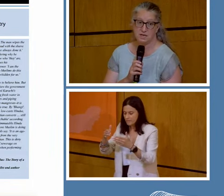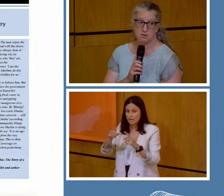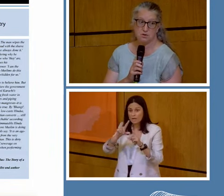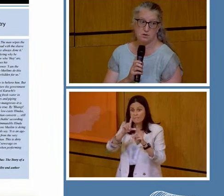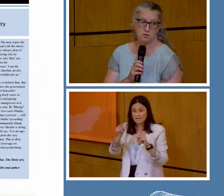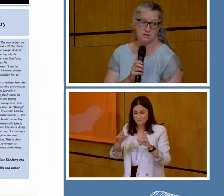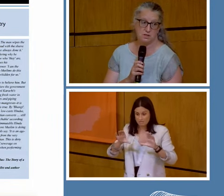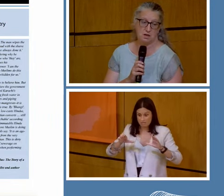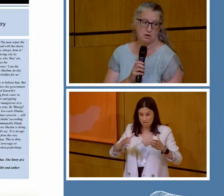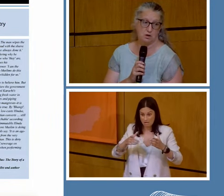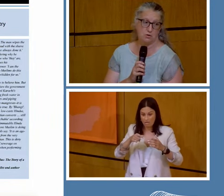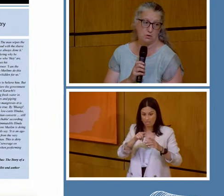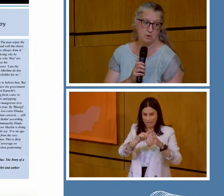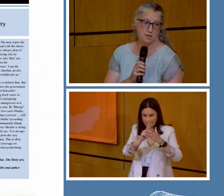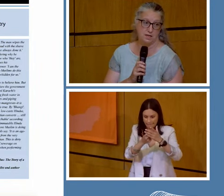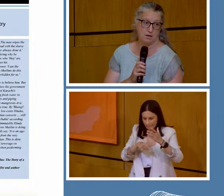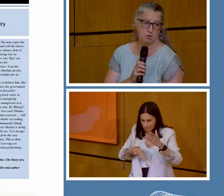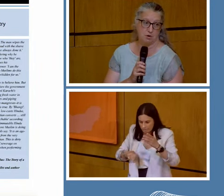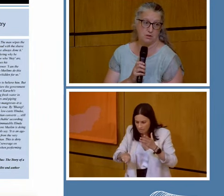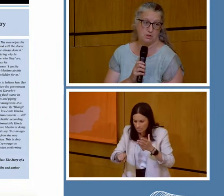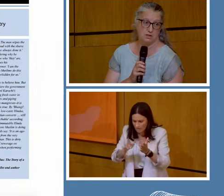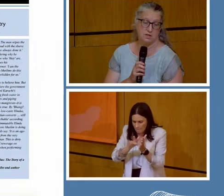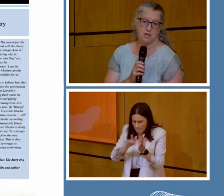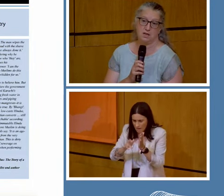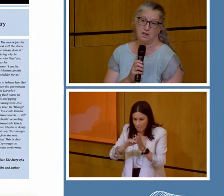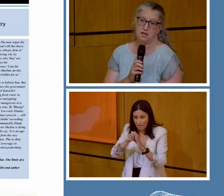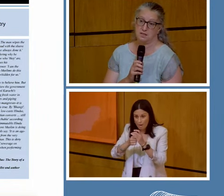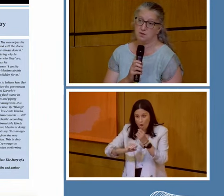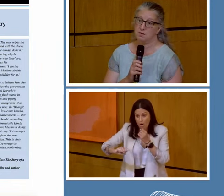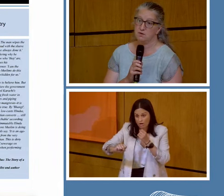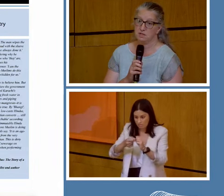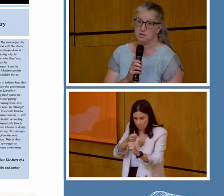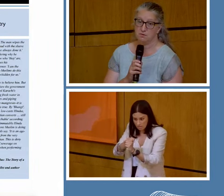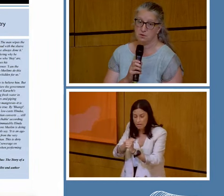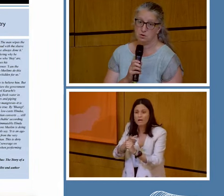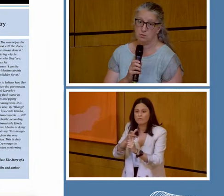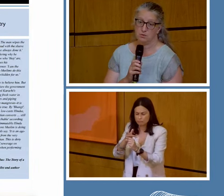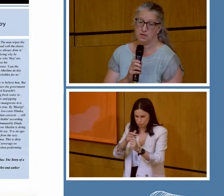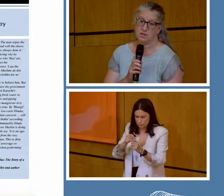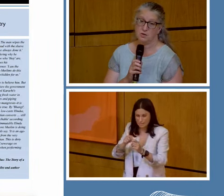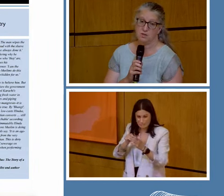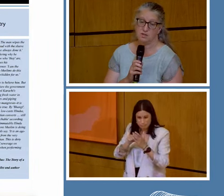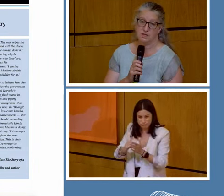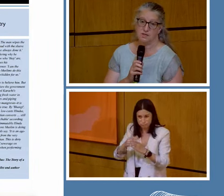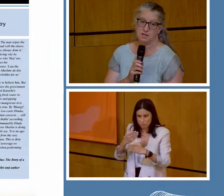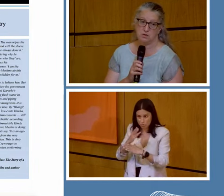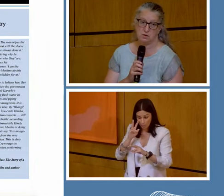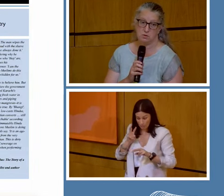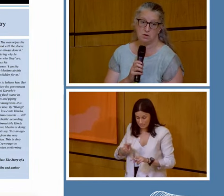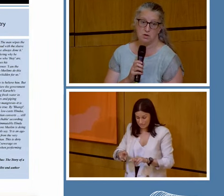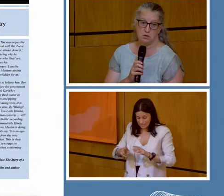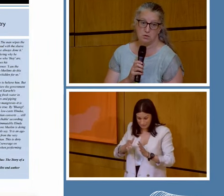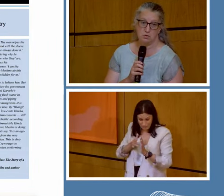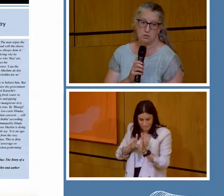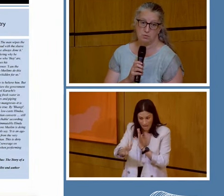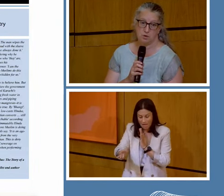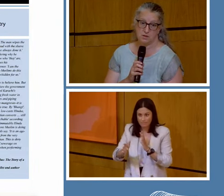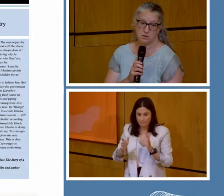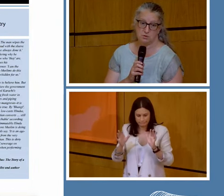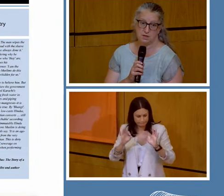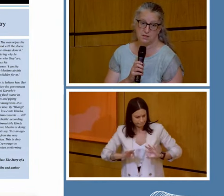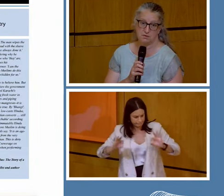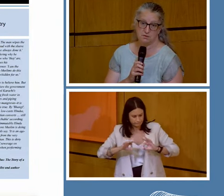go down the sewers to unclog them when they get blocked. It's a very, very tough job. As you can see, they do it with no